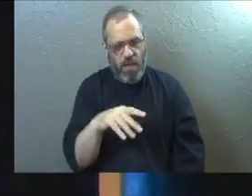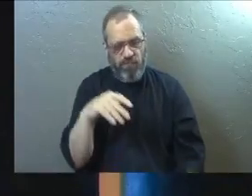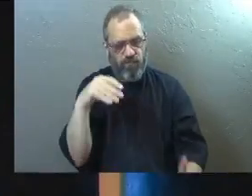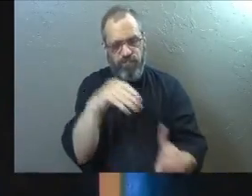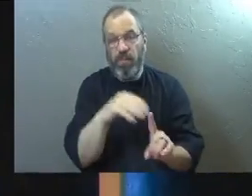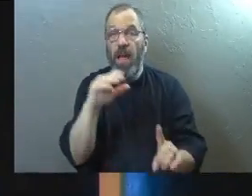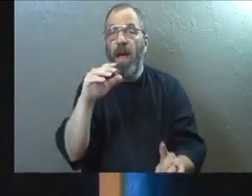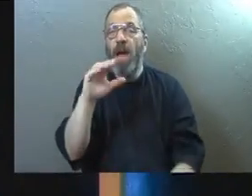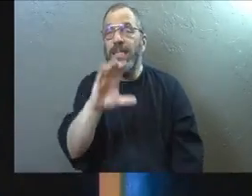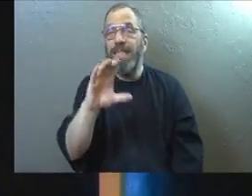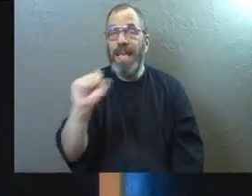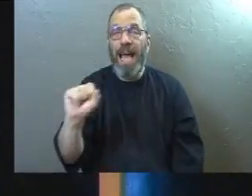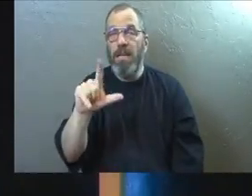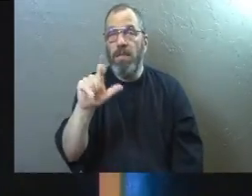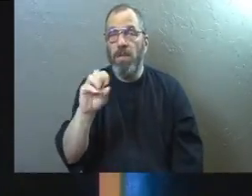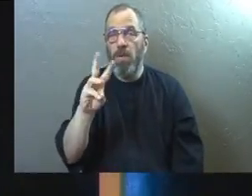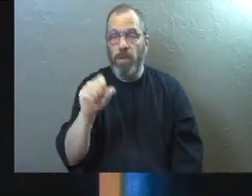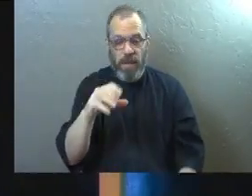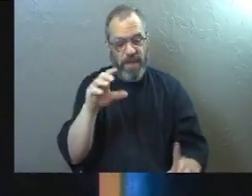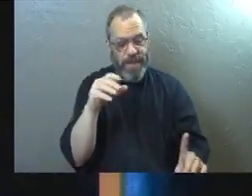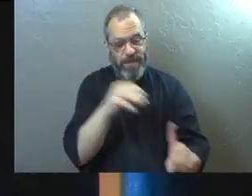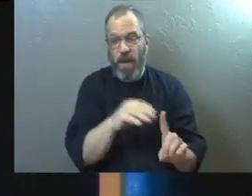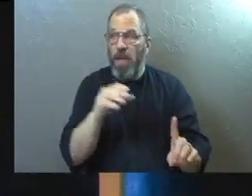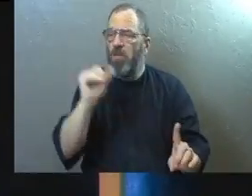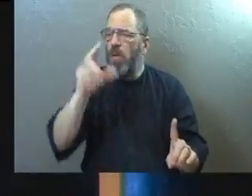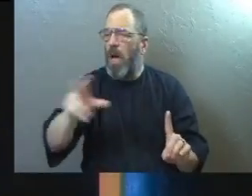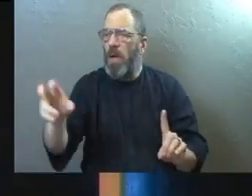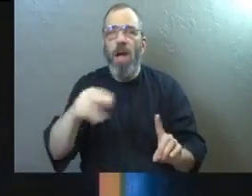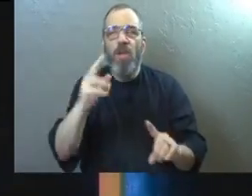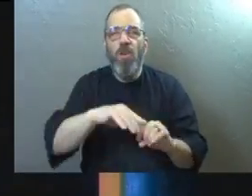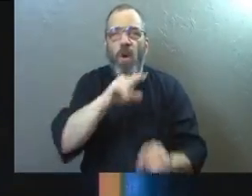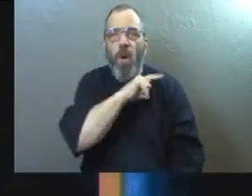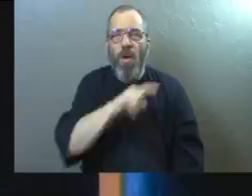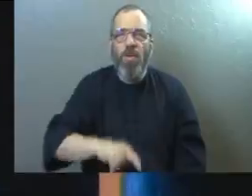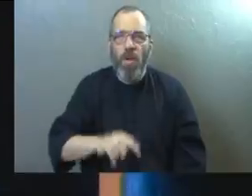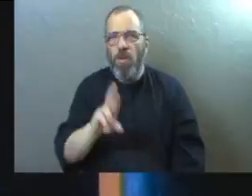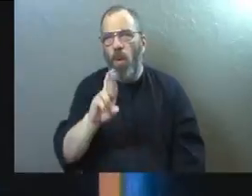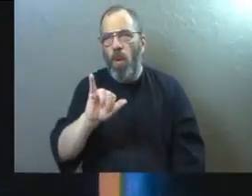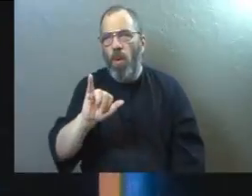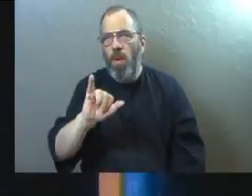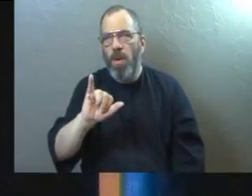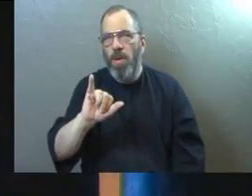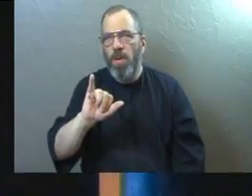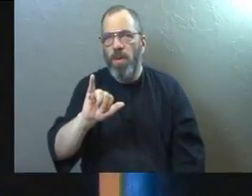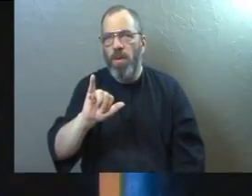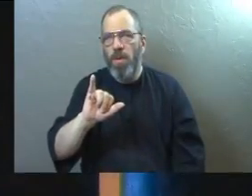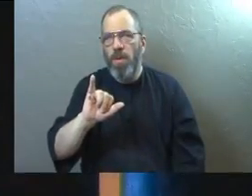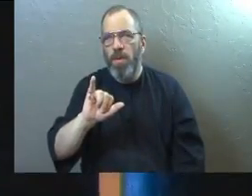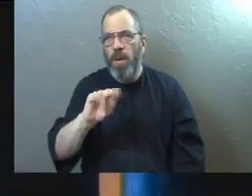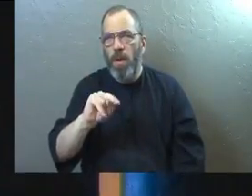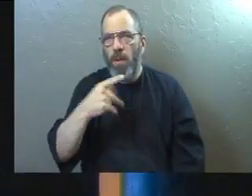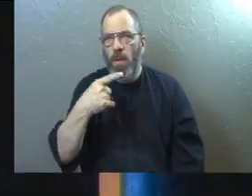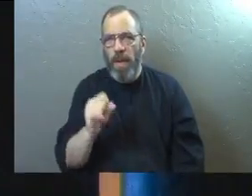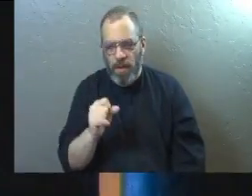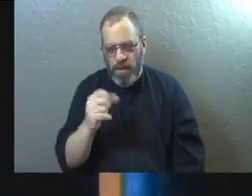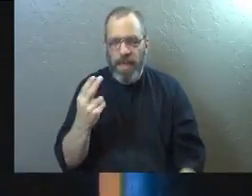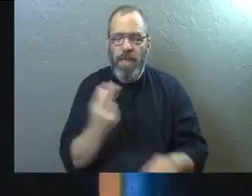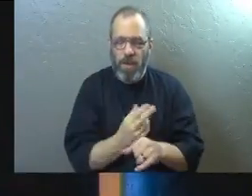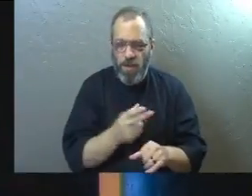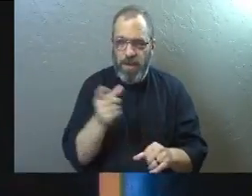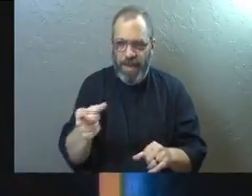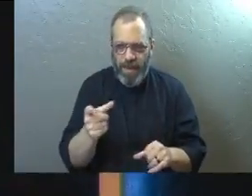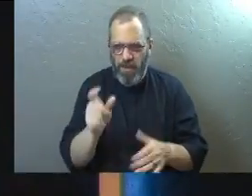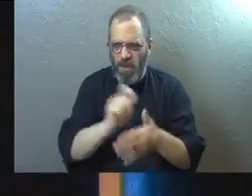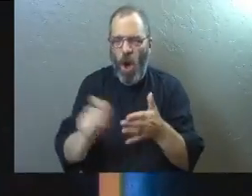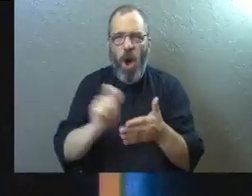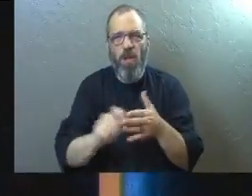God just used other people. If you know Lord of the Rings, J.R.R. Tolkien was one of those people that he used in a friendship with Lewis